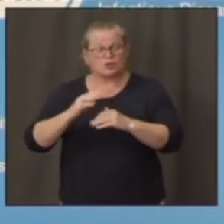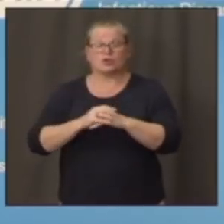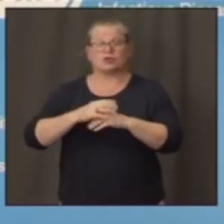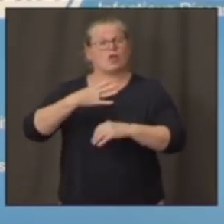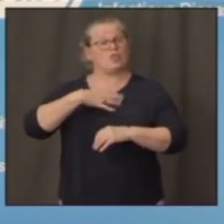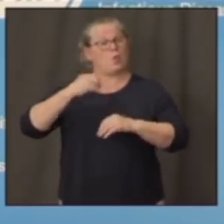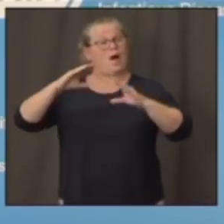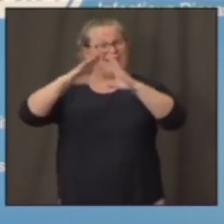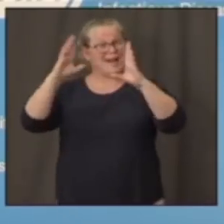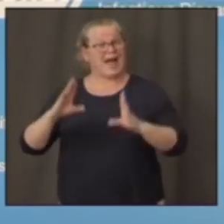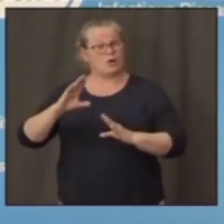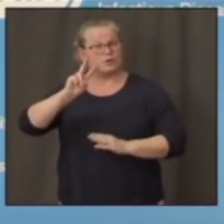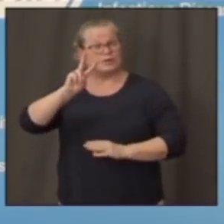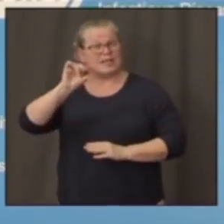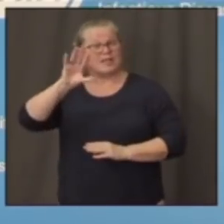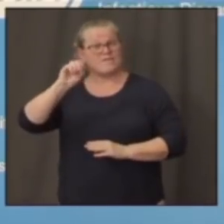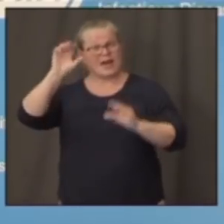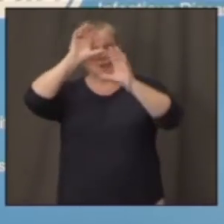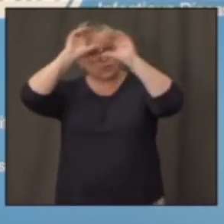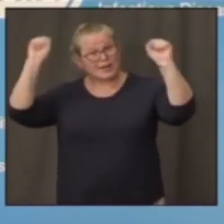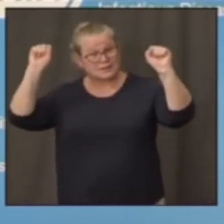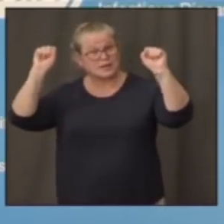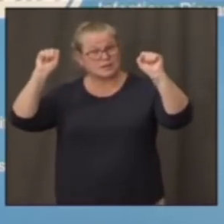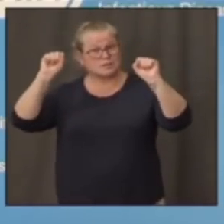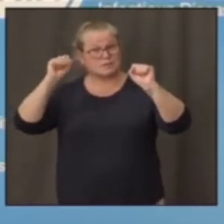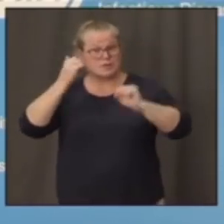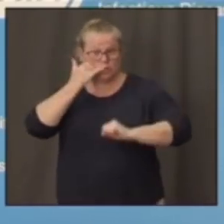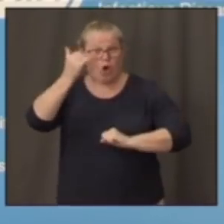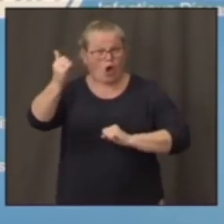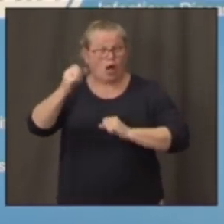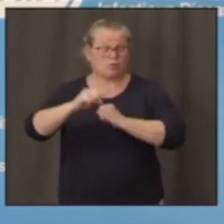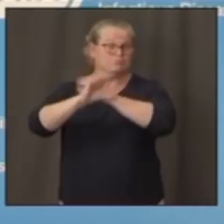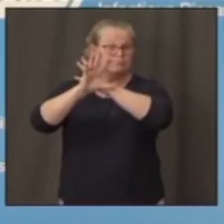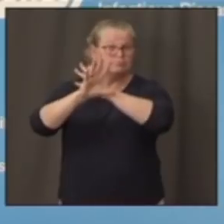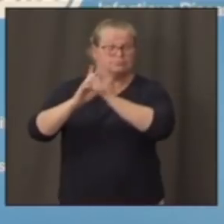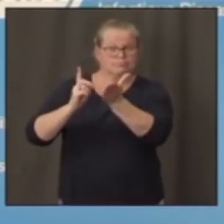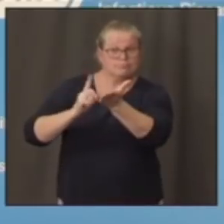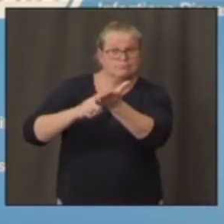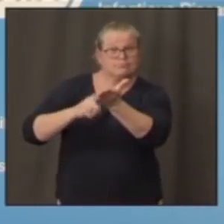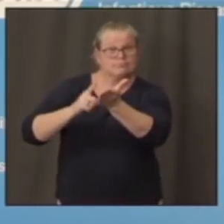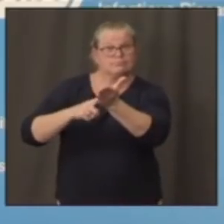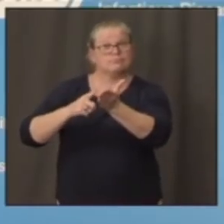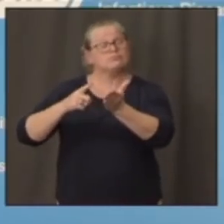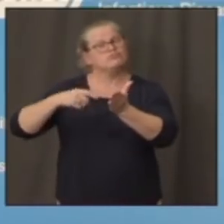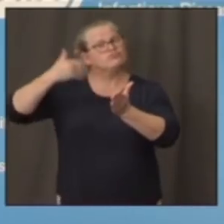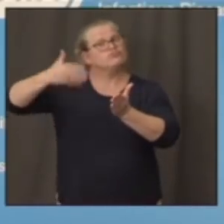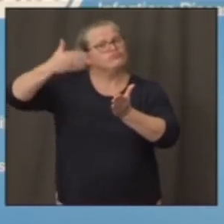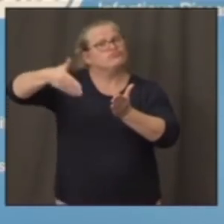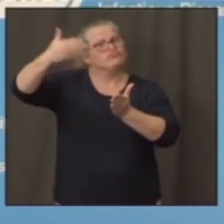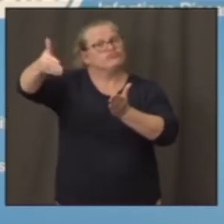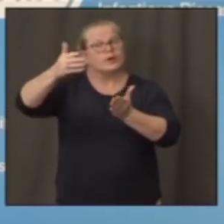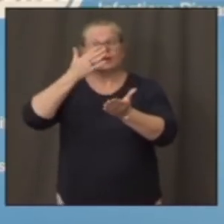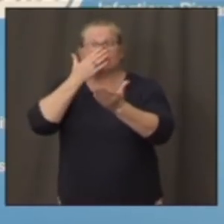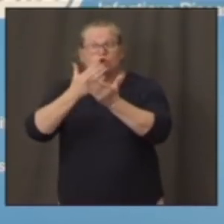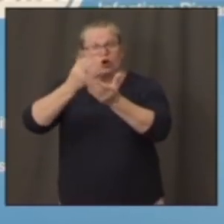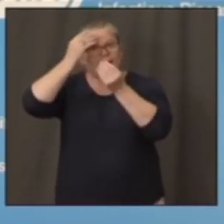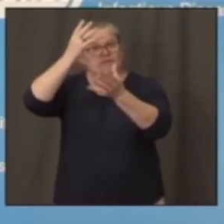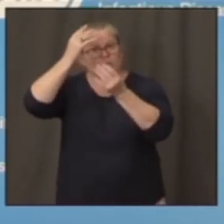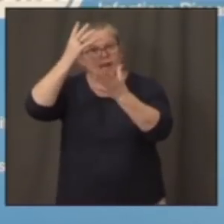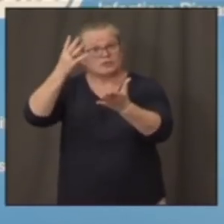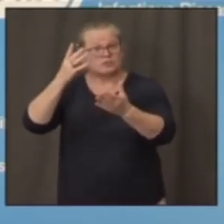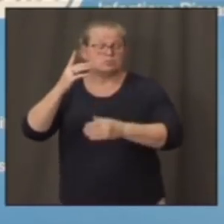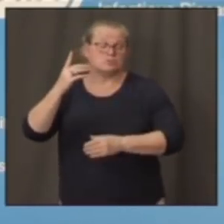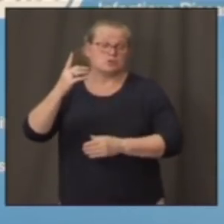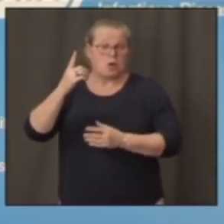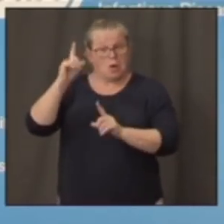president does that not infrequently. There are very good information that is exchanged. So when the governor asked me